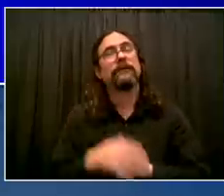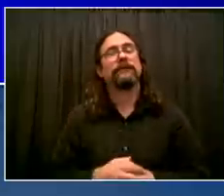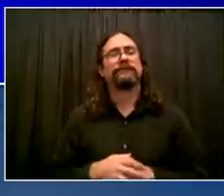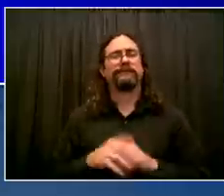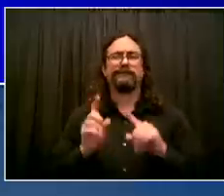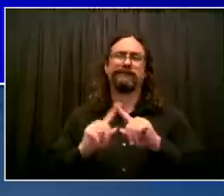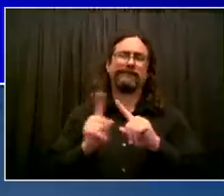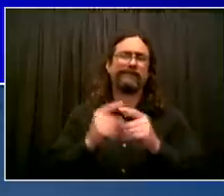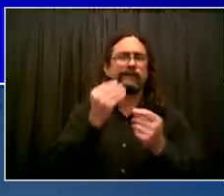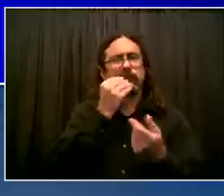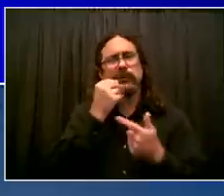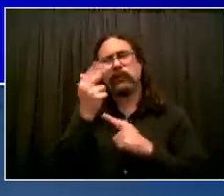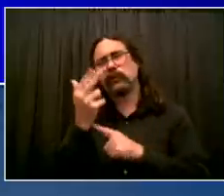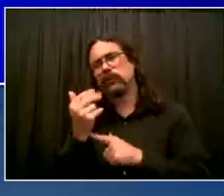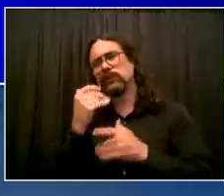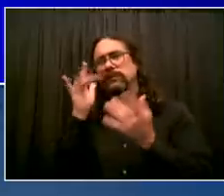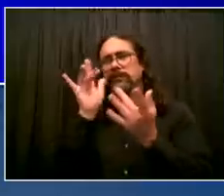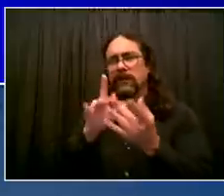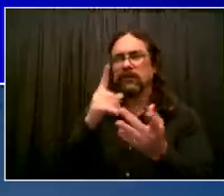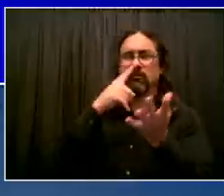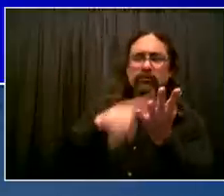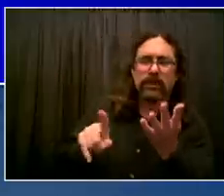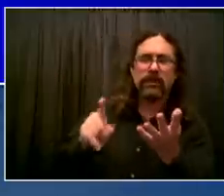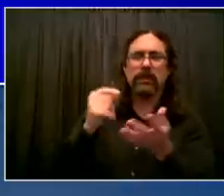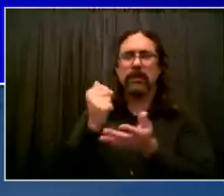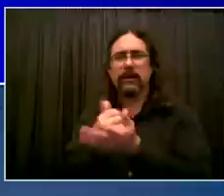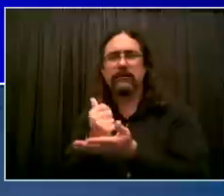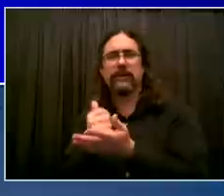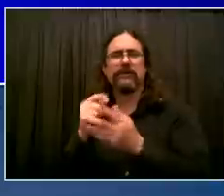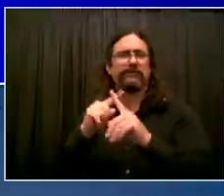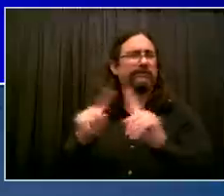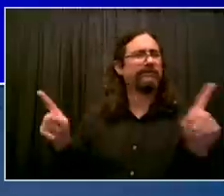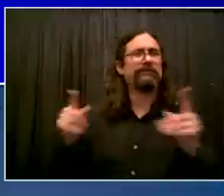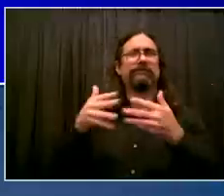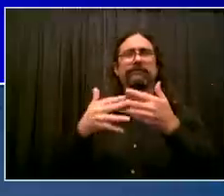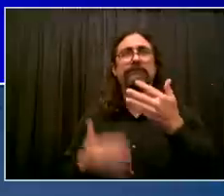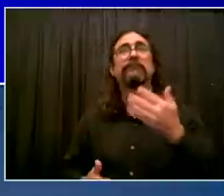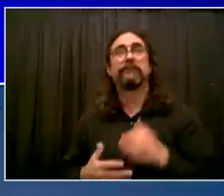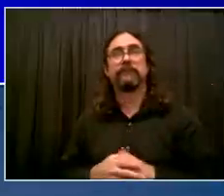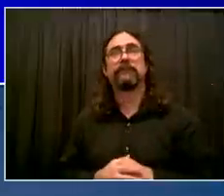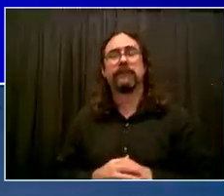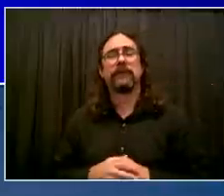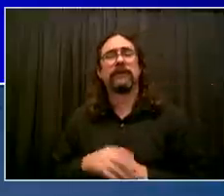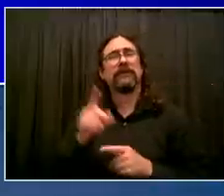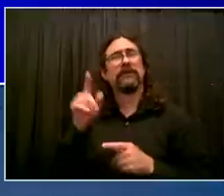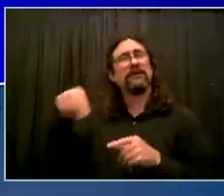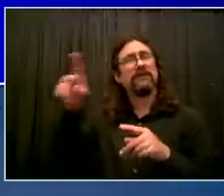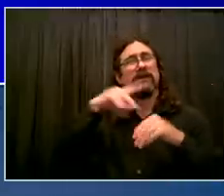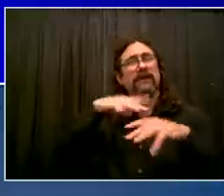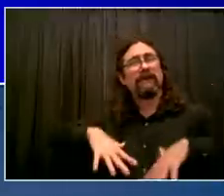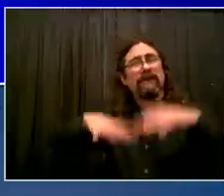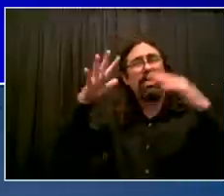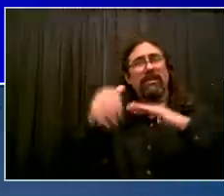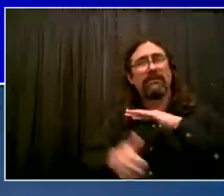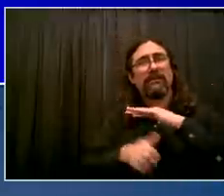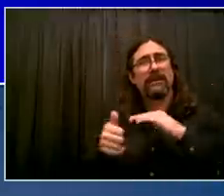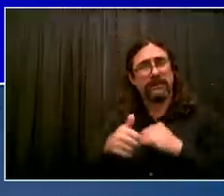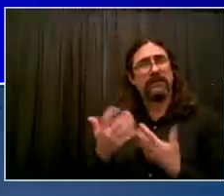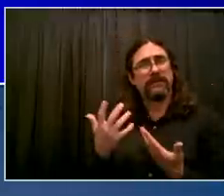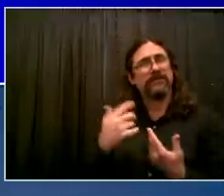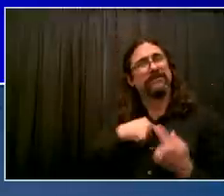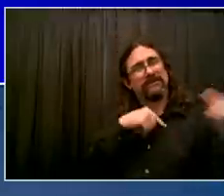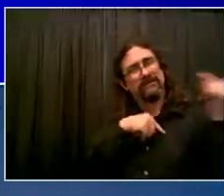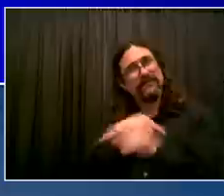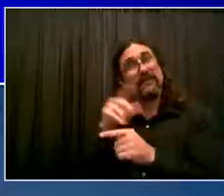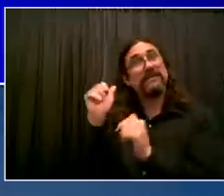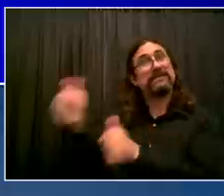the flooding, they had to throw out so much. Sanitation department moved very quickly. Credit to the Men and Women of Sanitation for really helping to get people back on their feet.